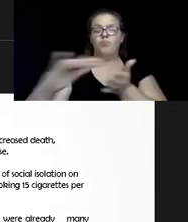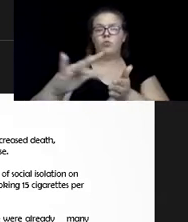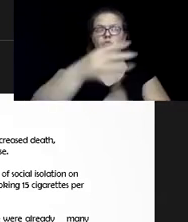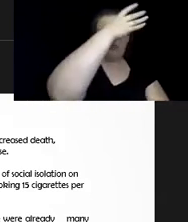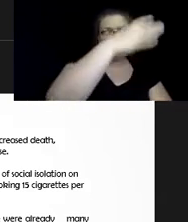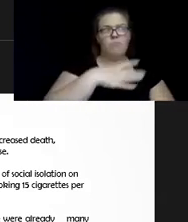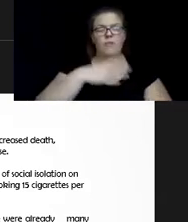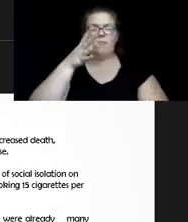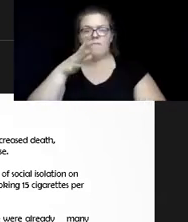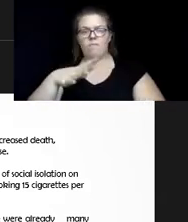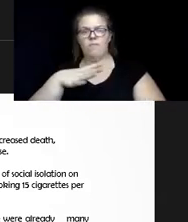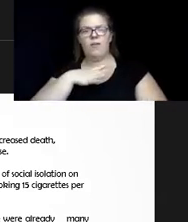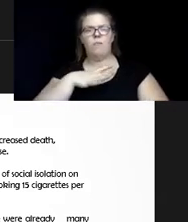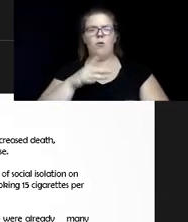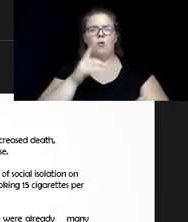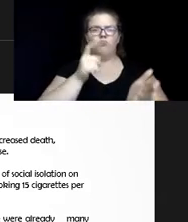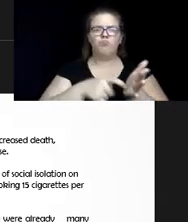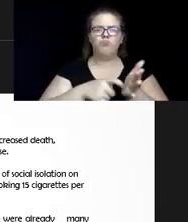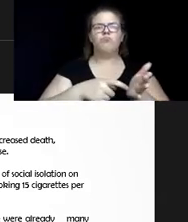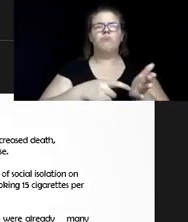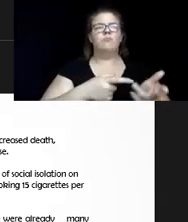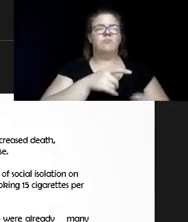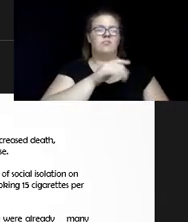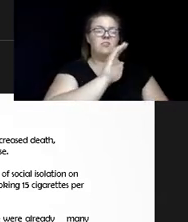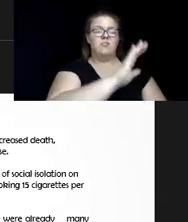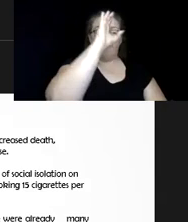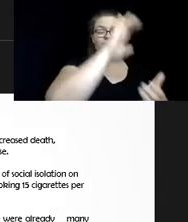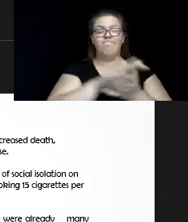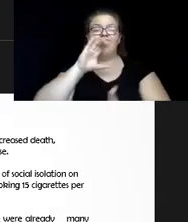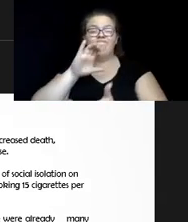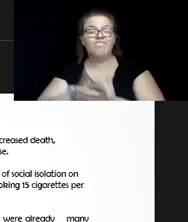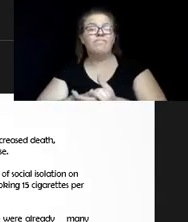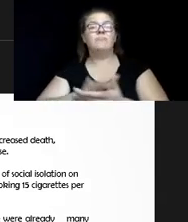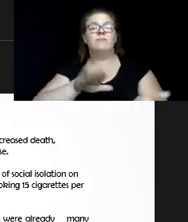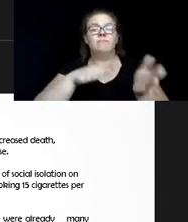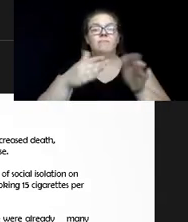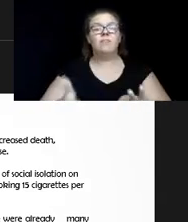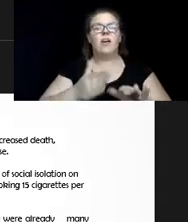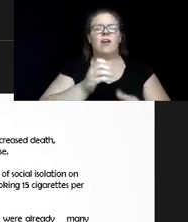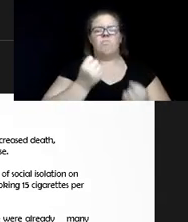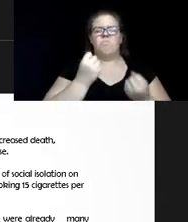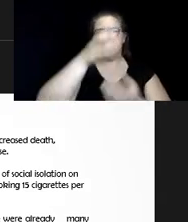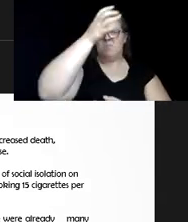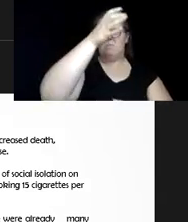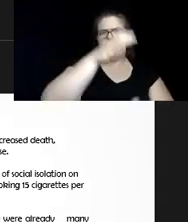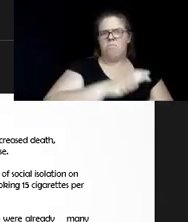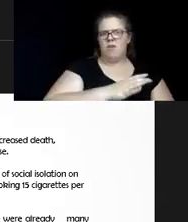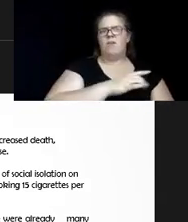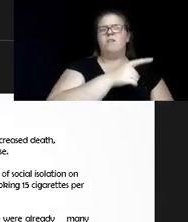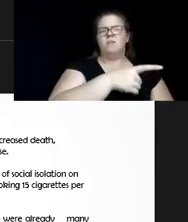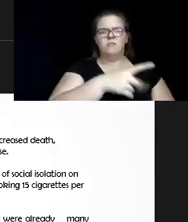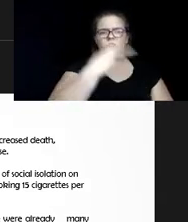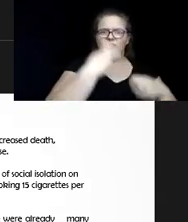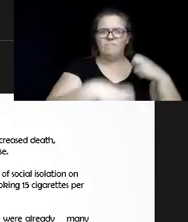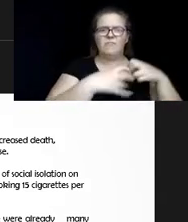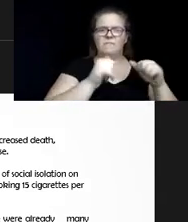after the loss of a spouse or significant other, many males had a harder time with social isolation and loneliness because they